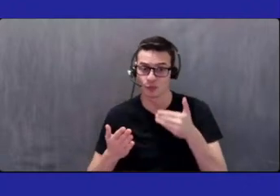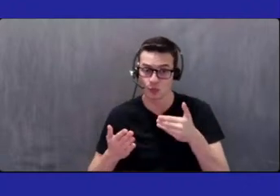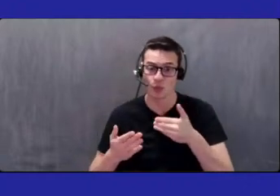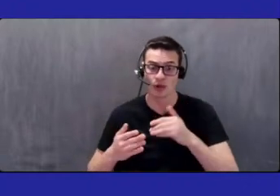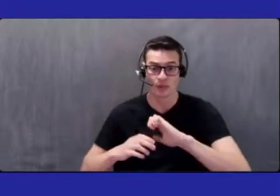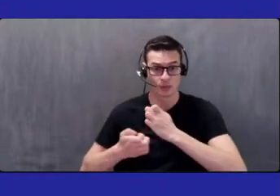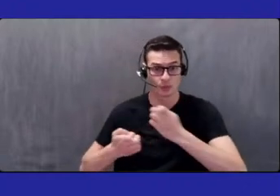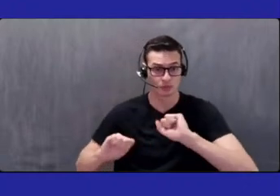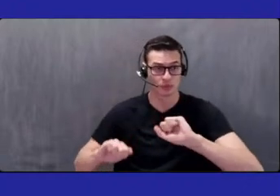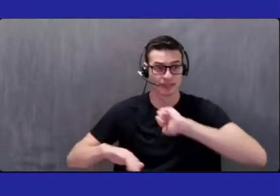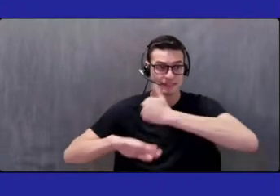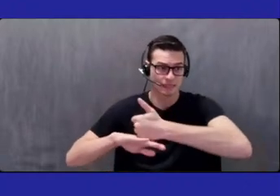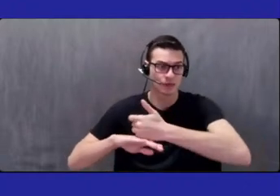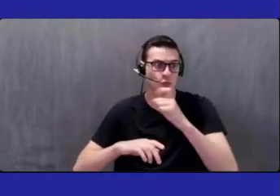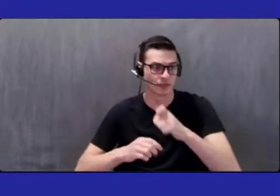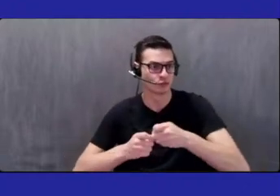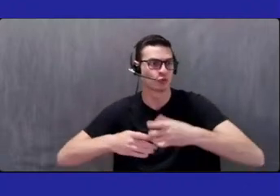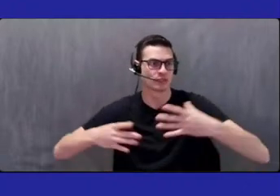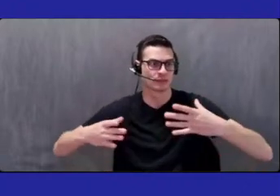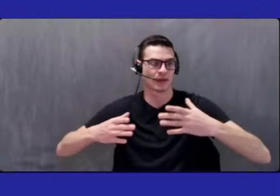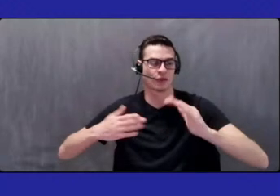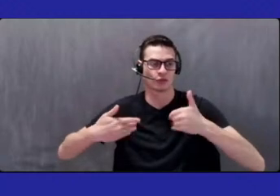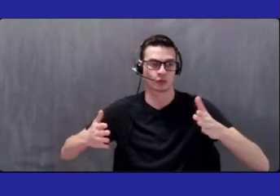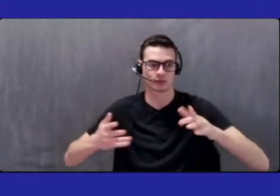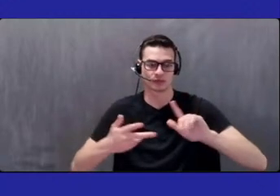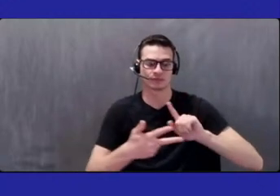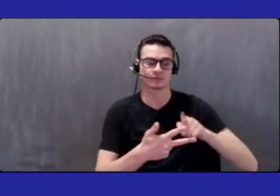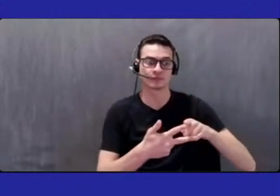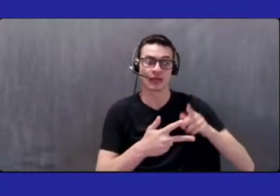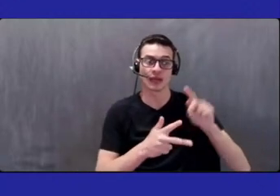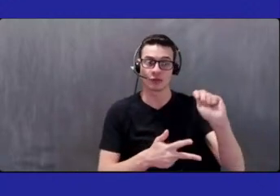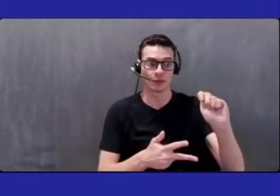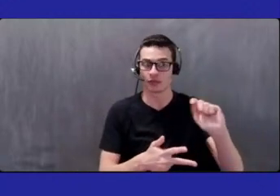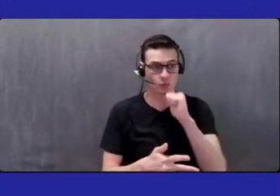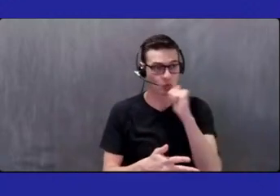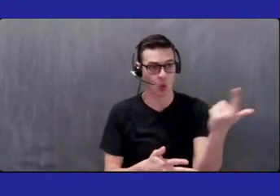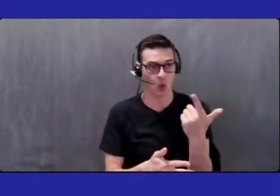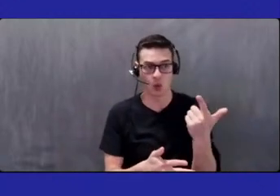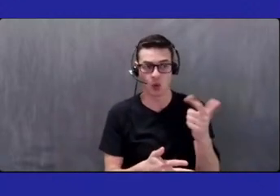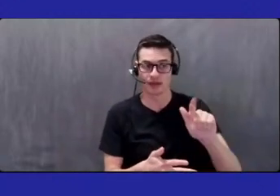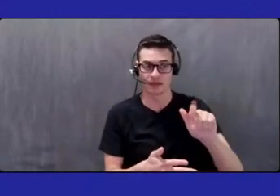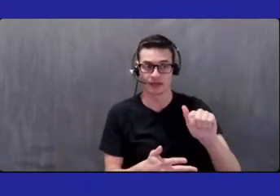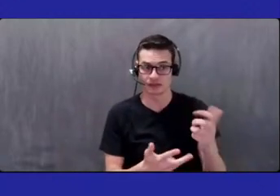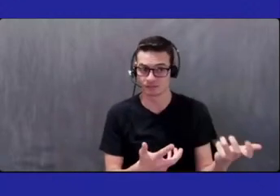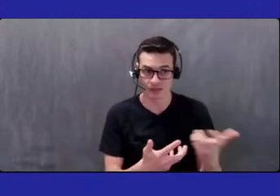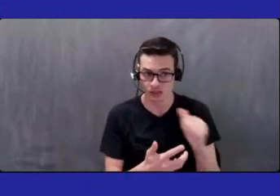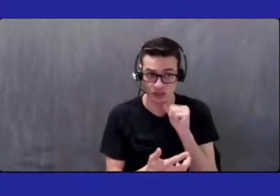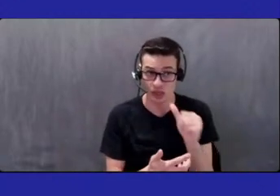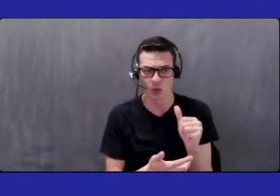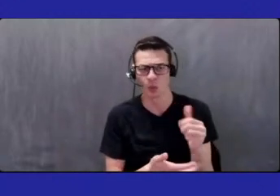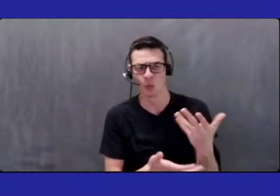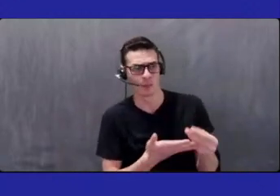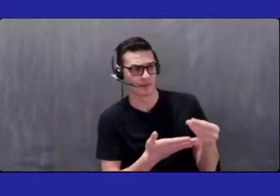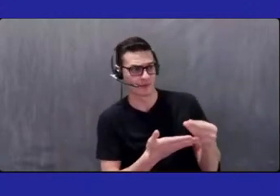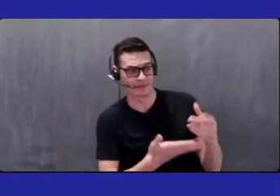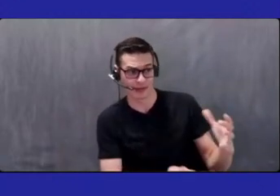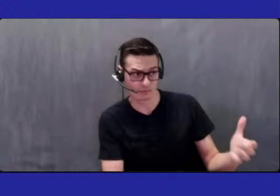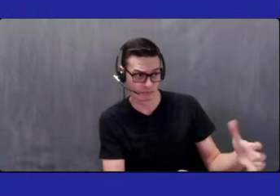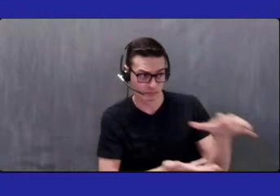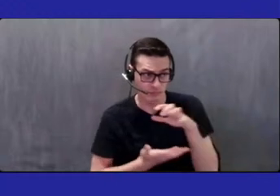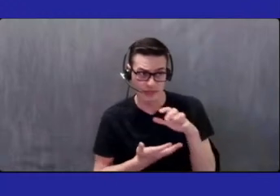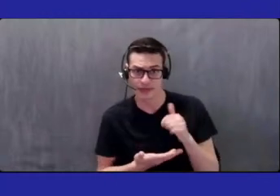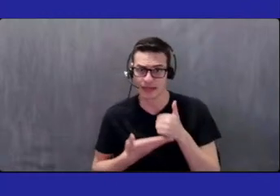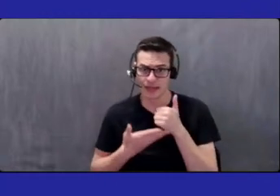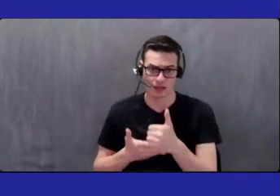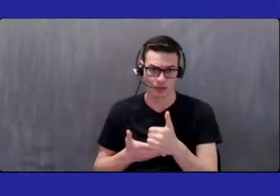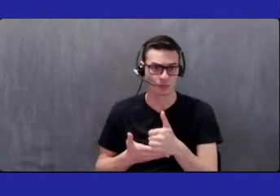it is. Our bathrooms are not all ADA compliant. So we're asking for additional funding to make sure that everyone in the building is meeting that